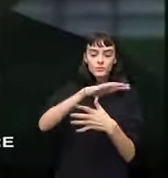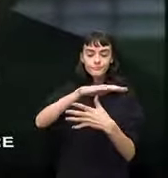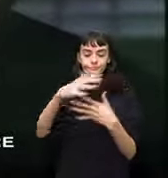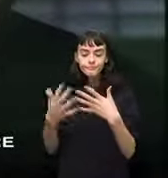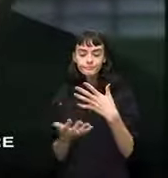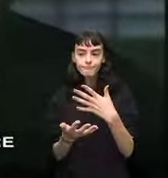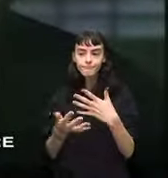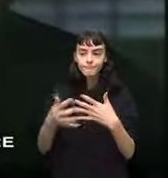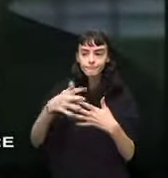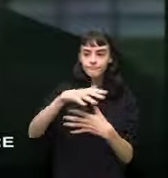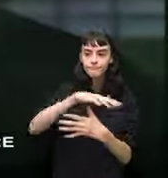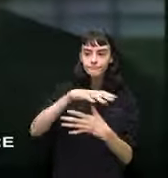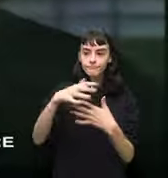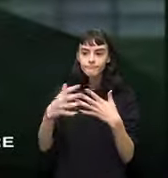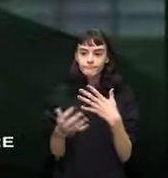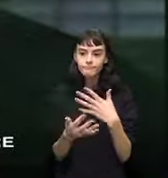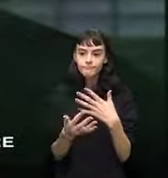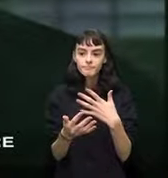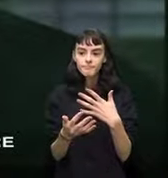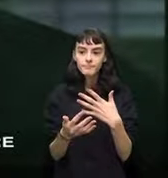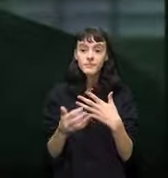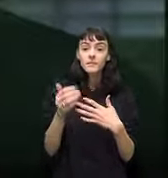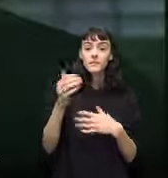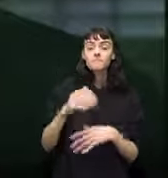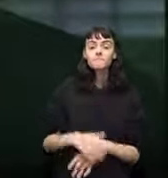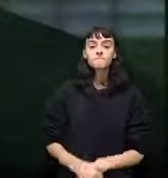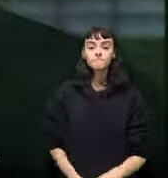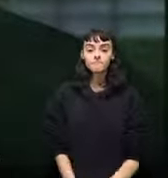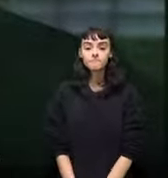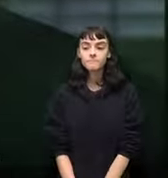People from all ranks are marching.